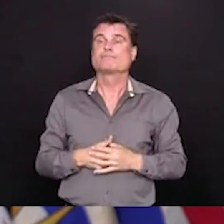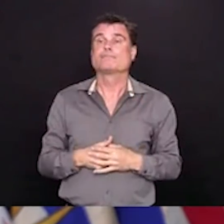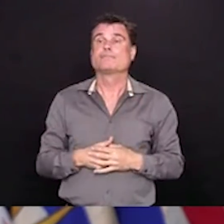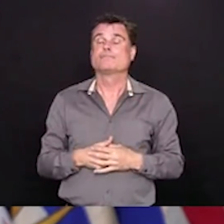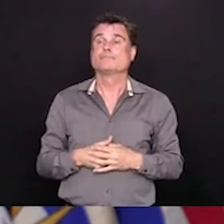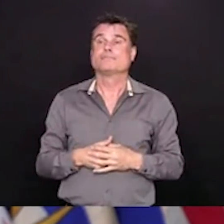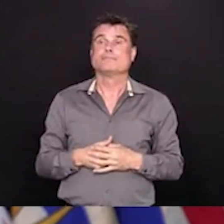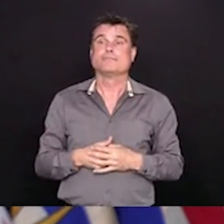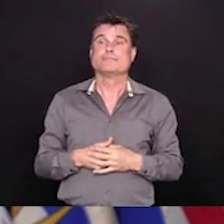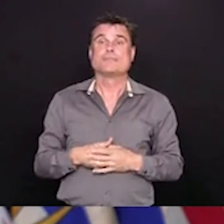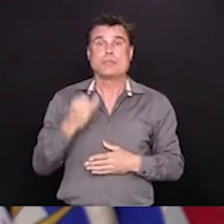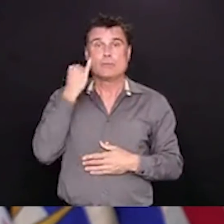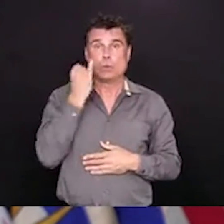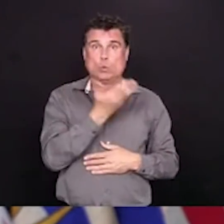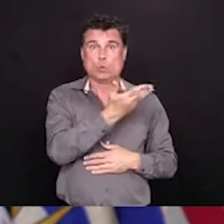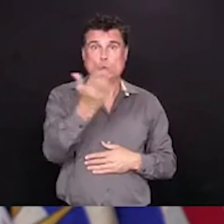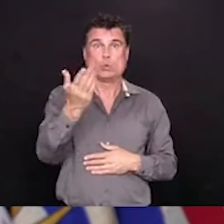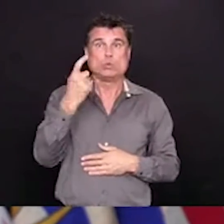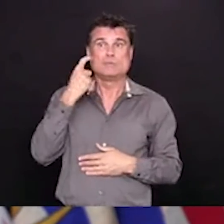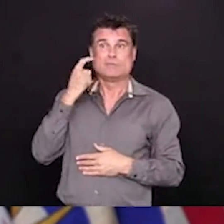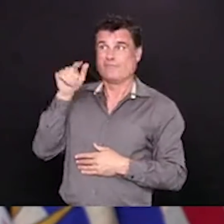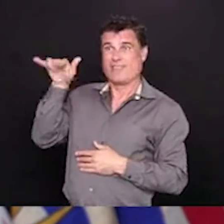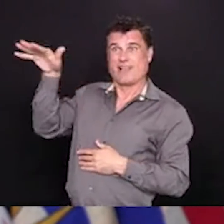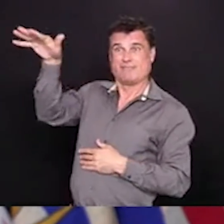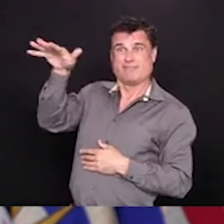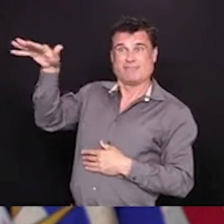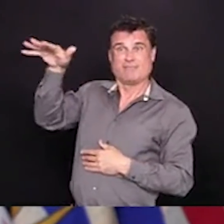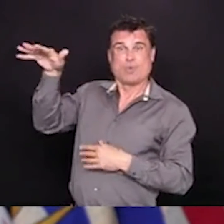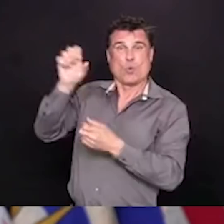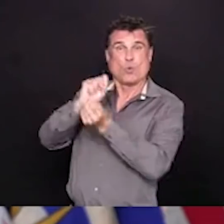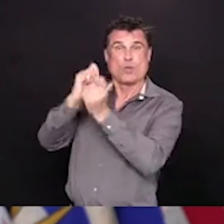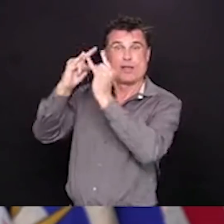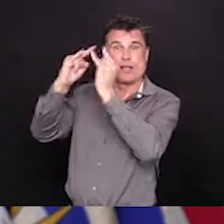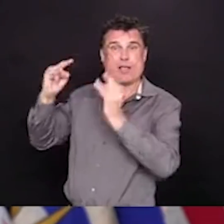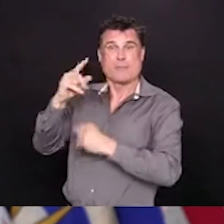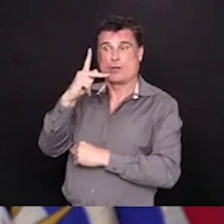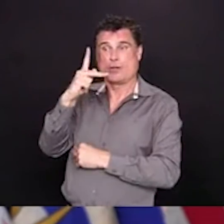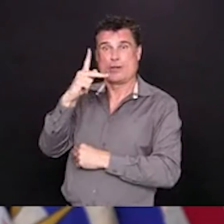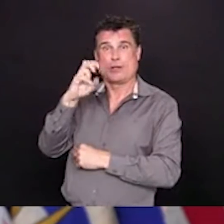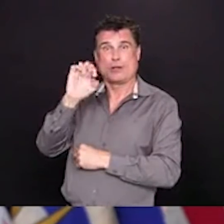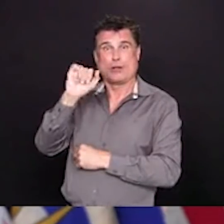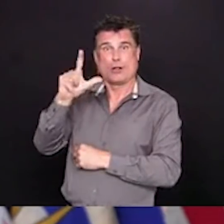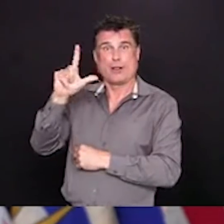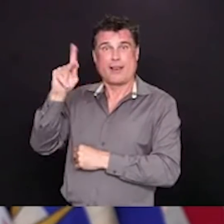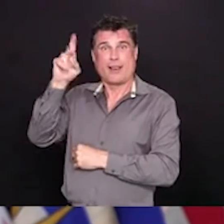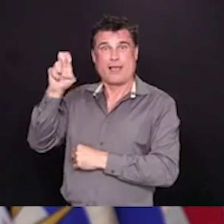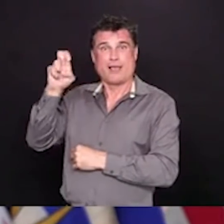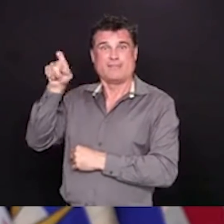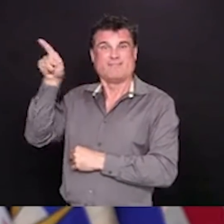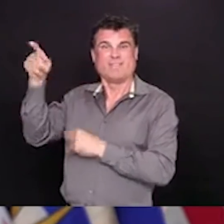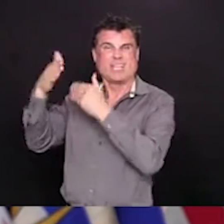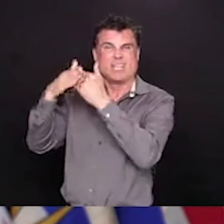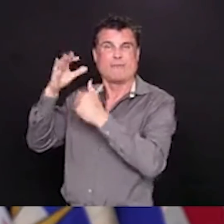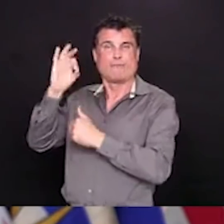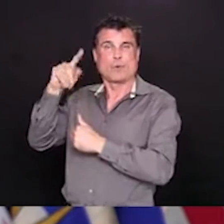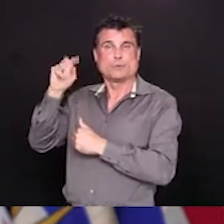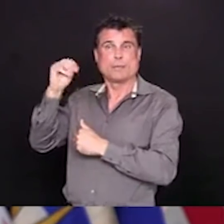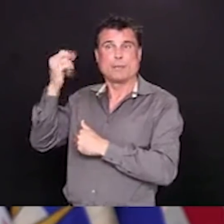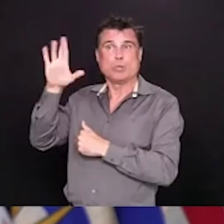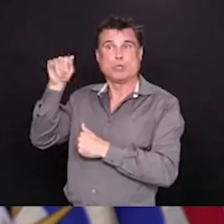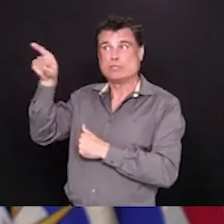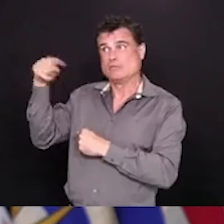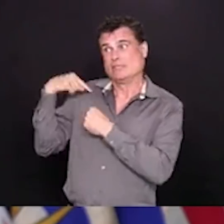public health office, so that we can have you assessed and tested if need be. We recognize as well that some people who were